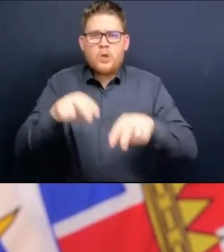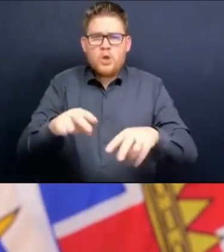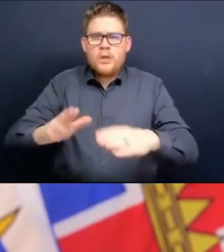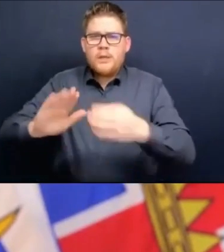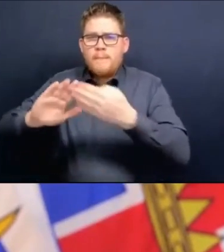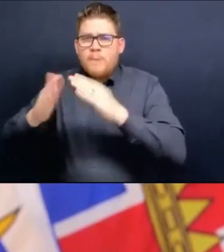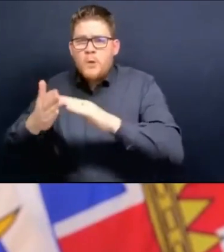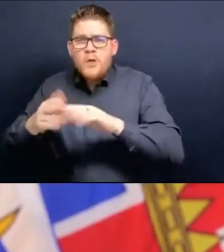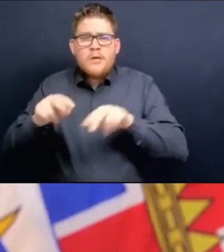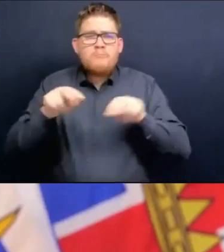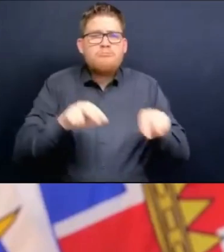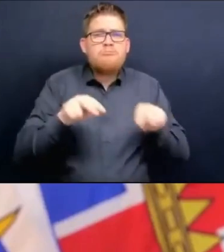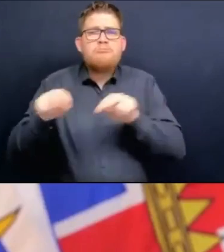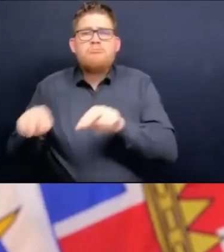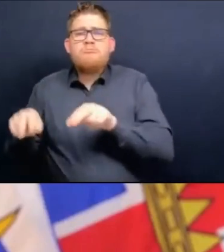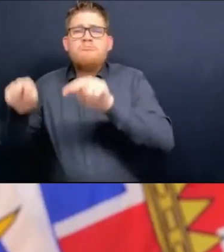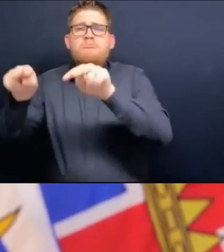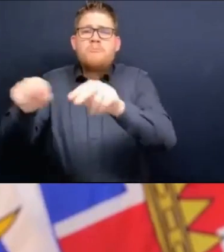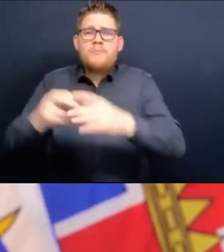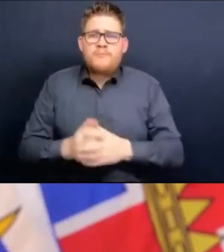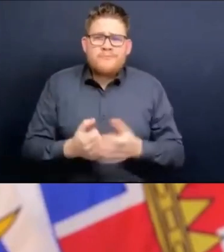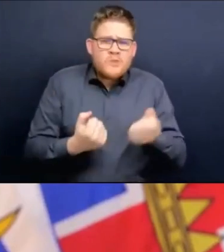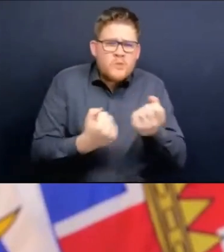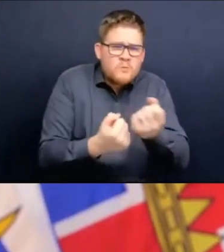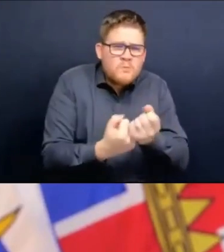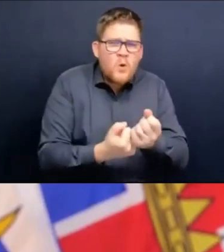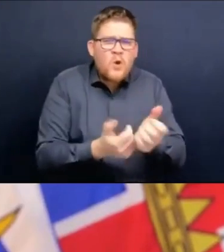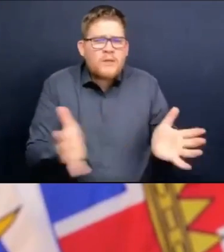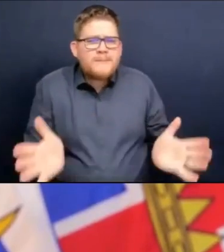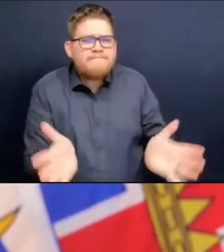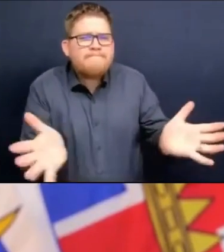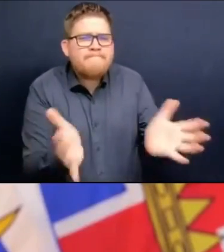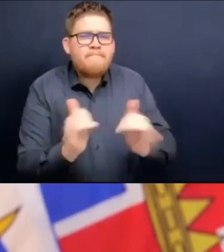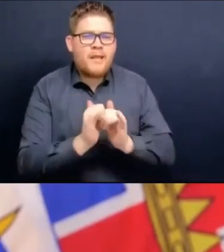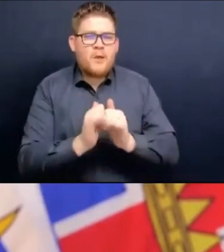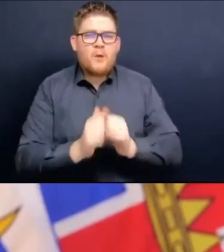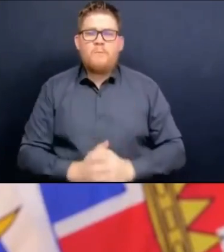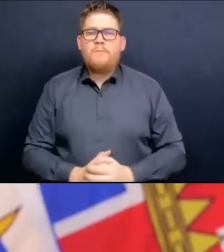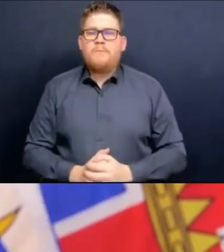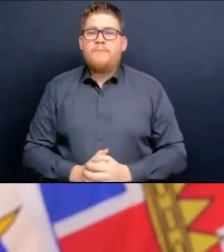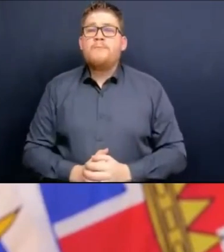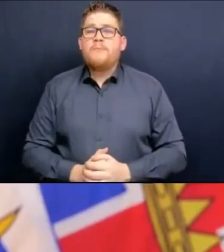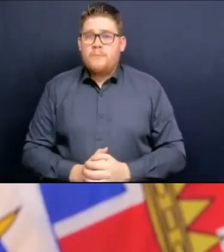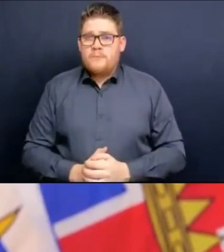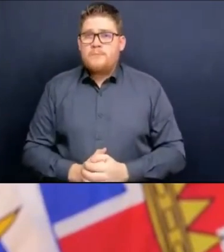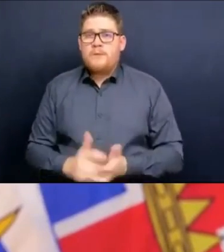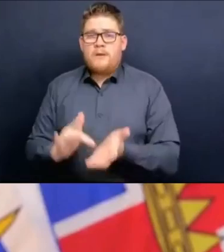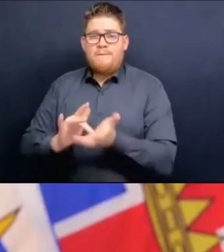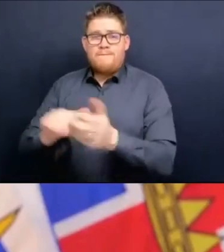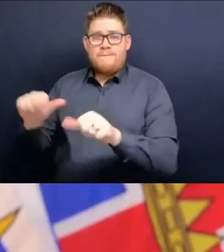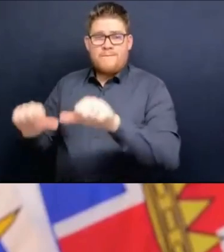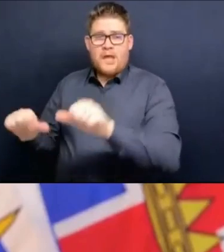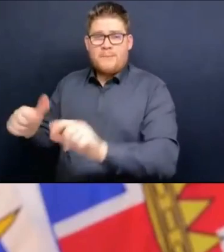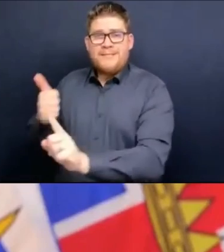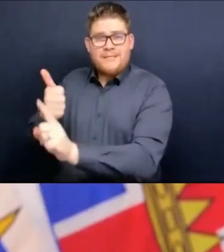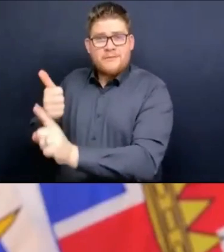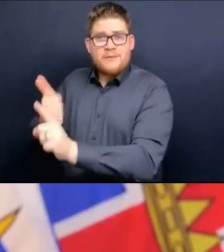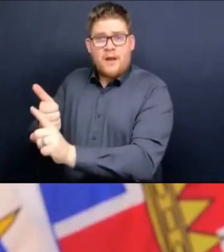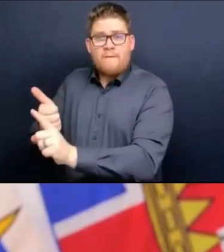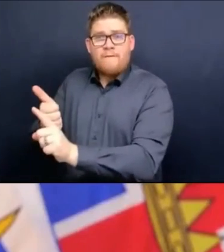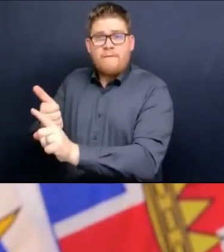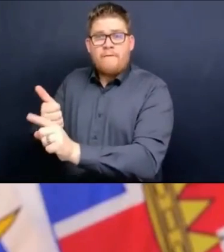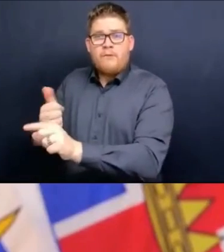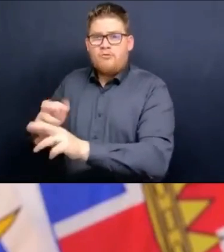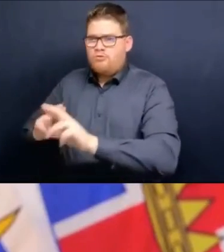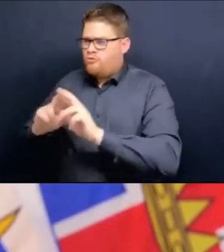the booster doses have decreased, and we're making sure that the pharmacies are ramping up to be able to provide booster doses for adults